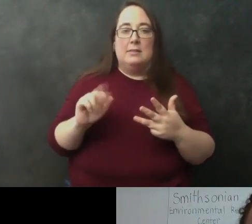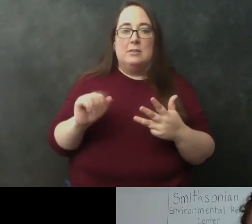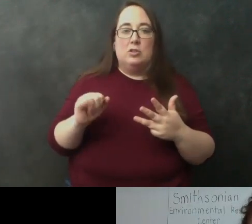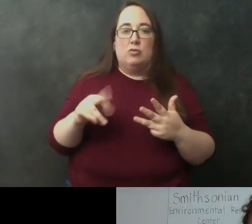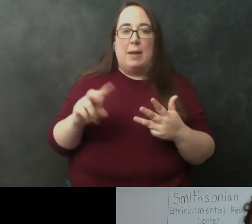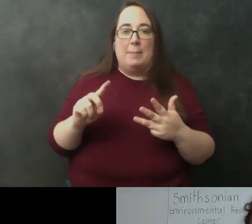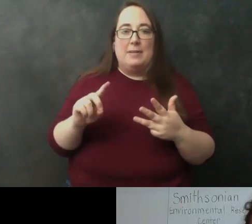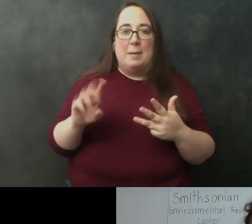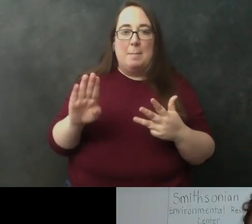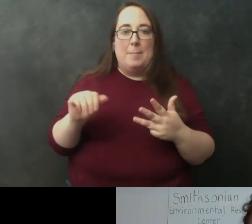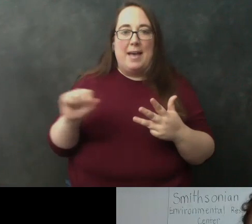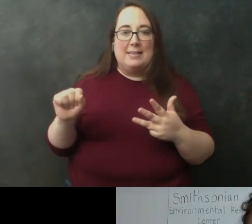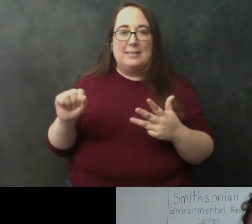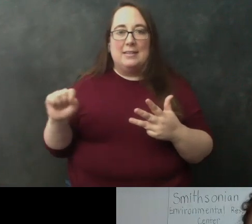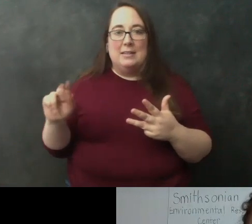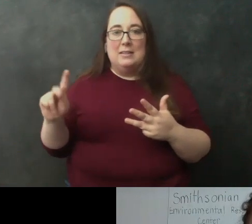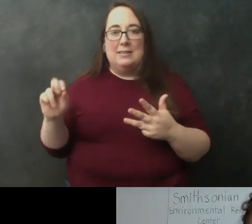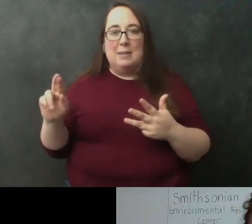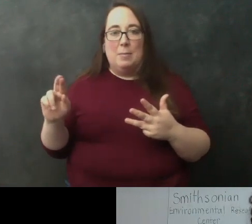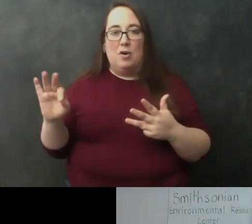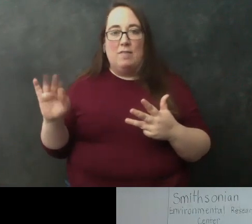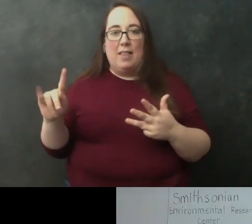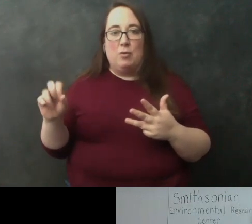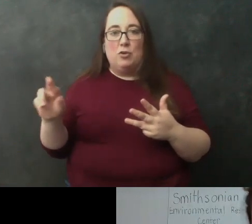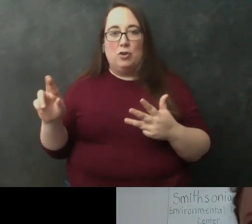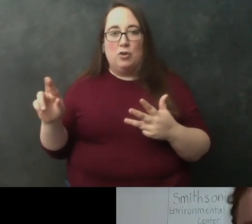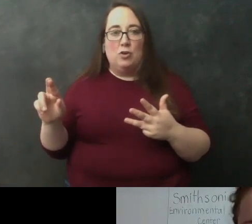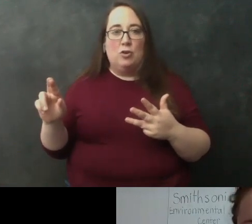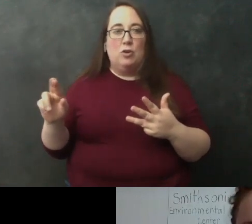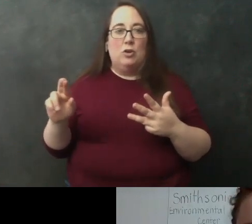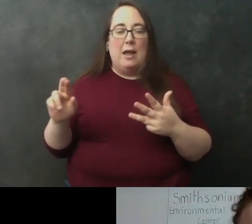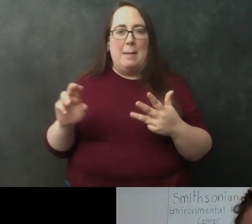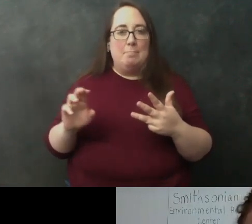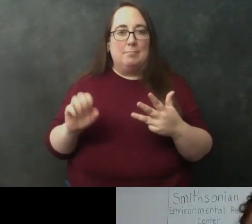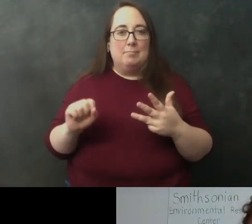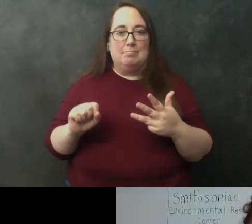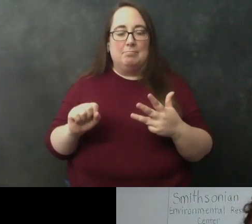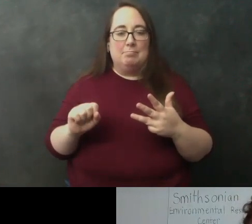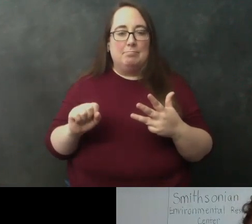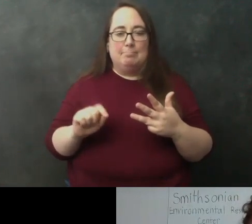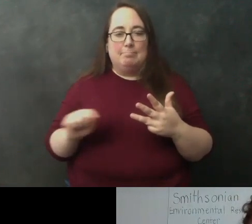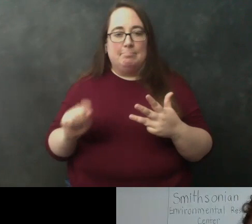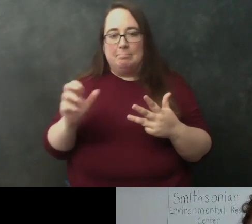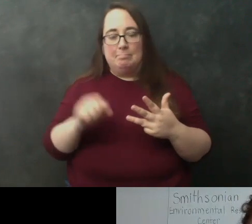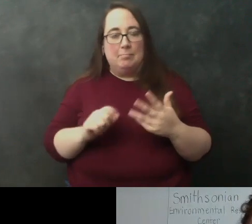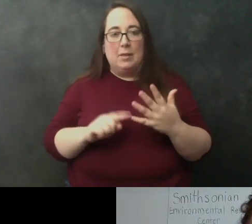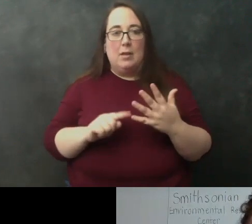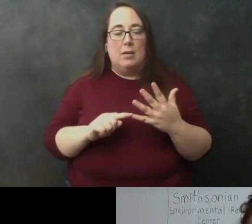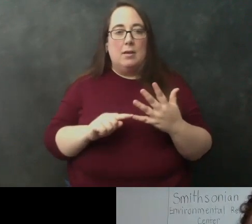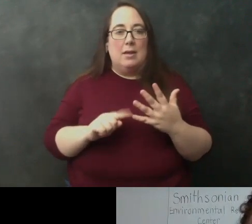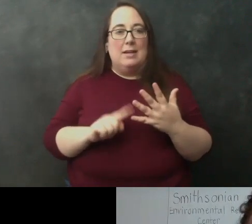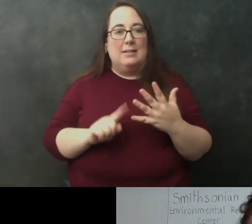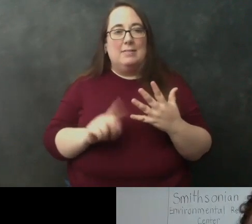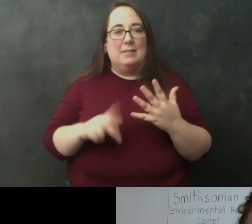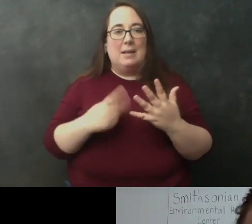we also look at little mama chugs um so we look at smaller fish too um i've also looked at a whole bunch of different kinds of